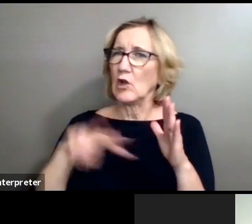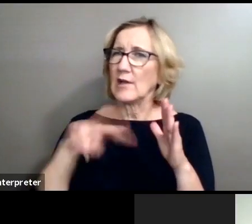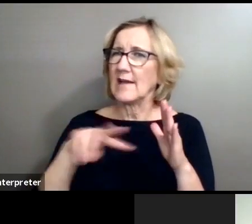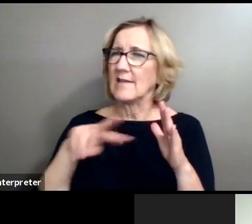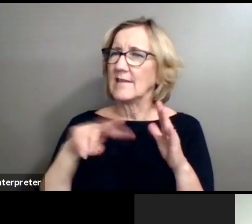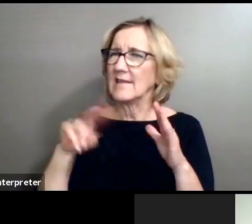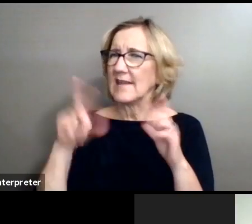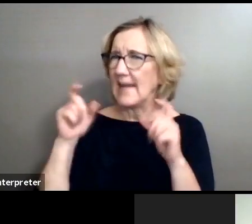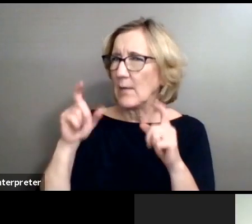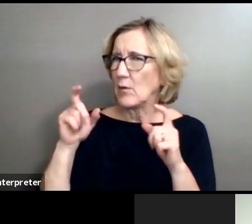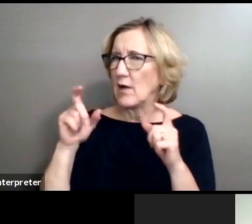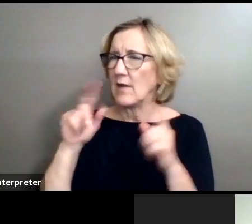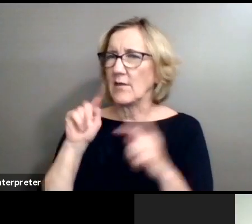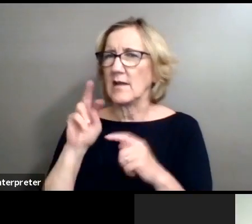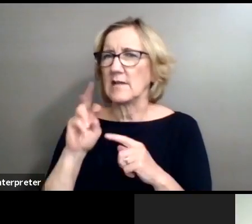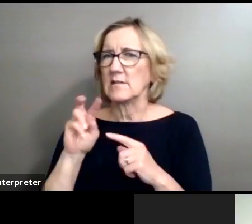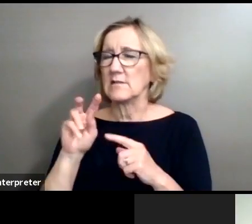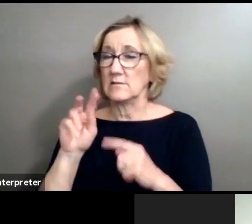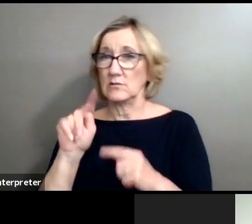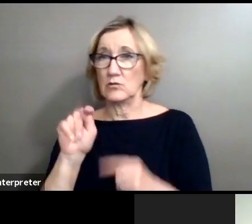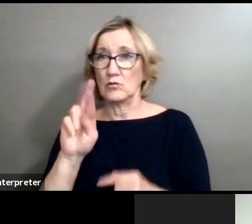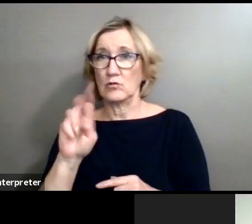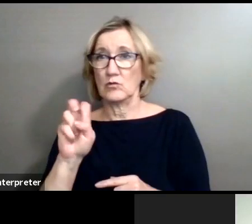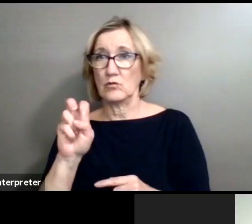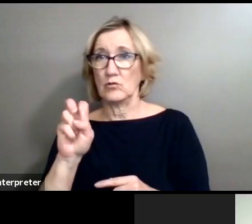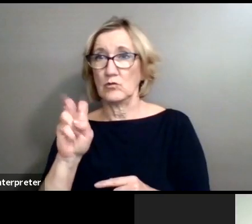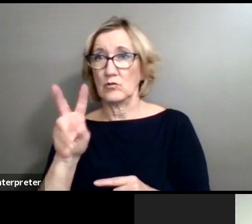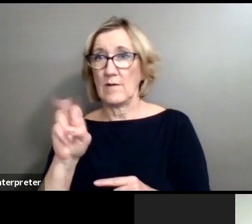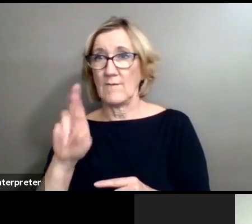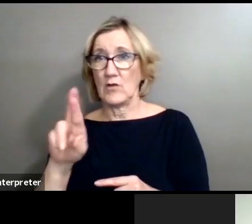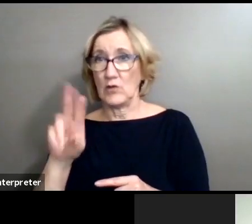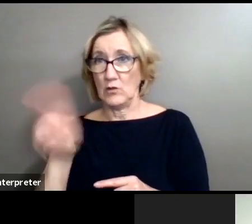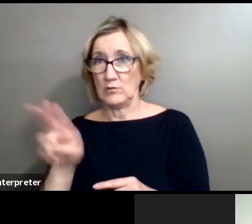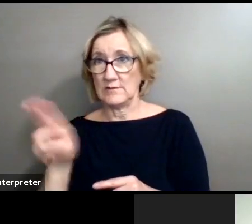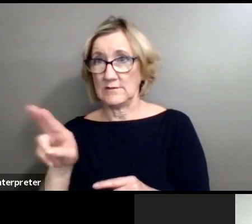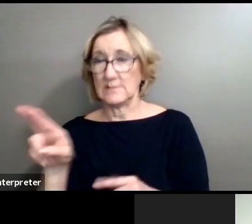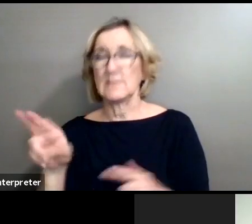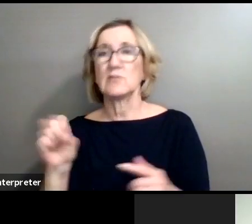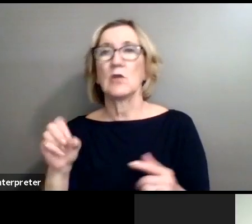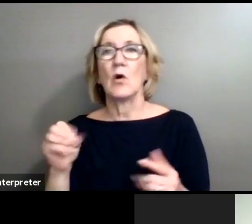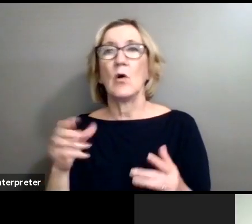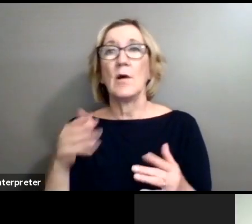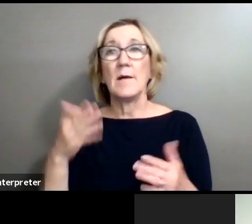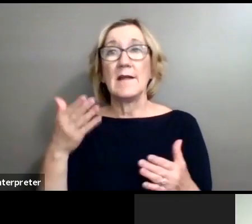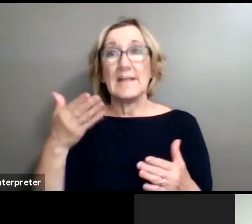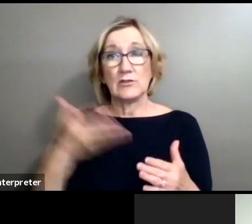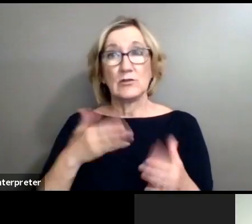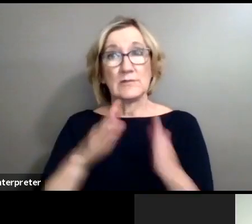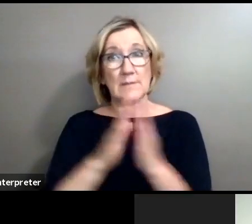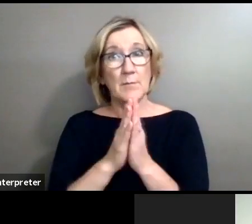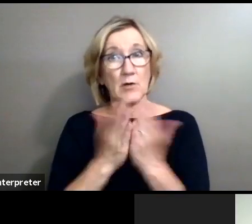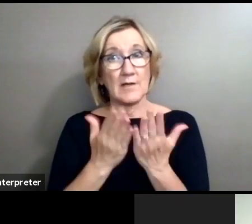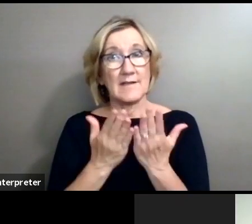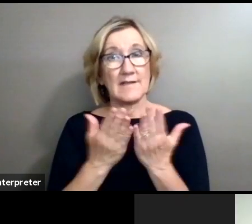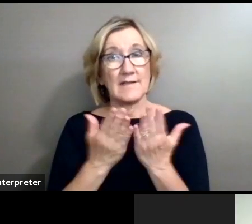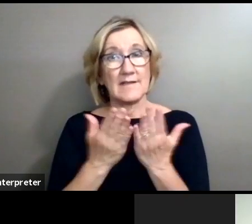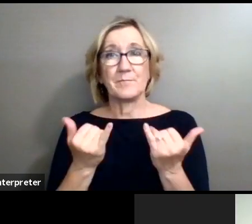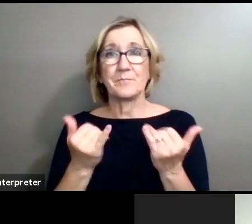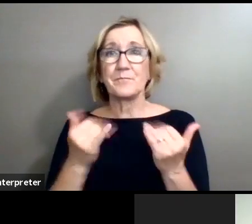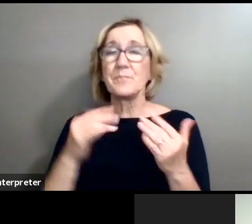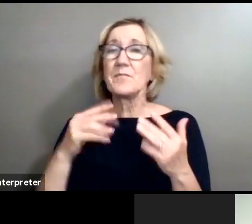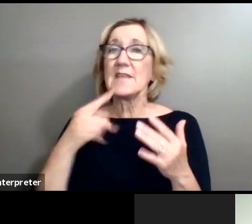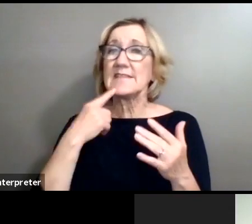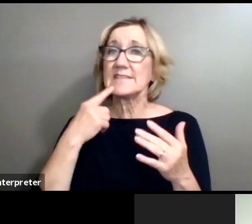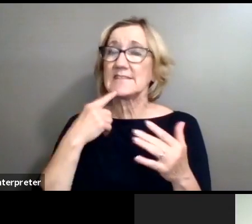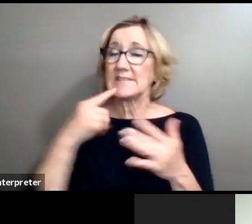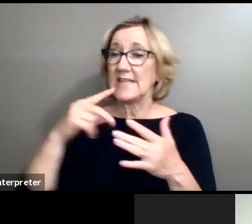his pictures with. So yeah, without further ado, I think we should start to introduce the book. So like I said, we're going to read Take a Picture of Me,